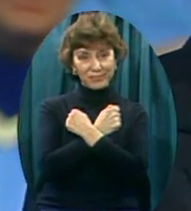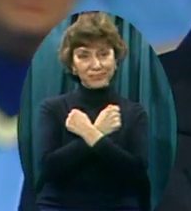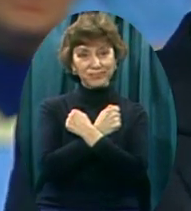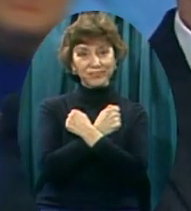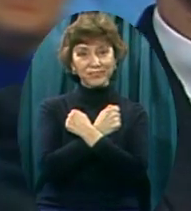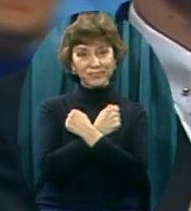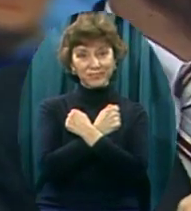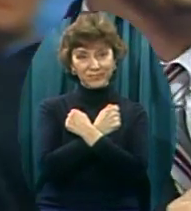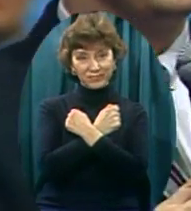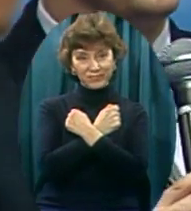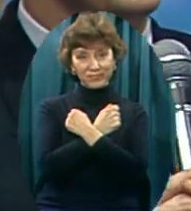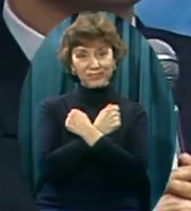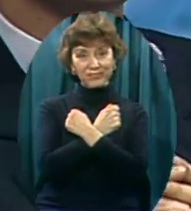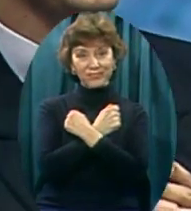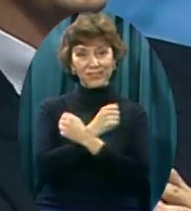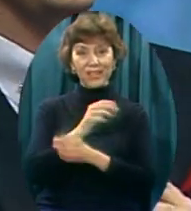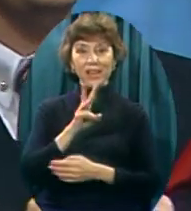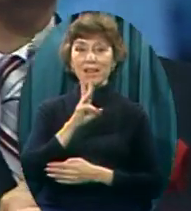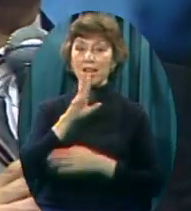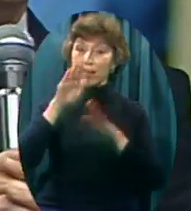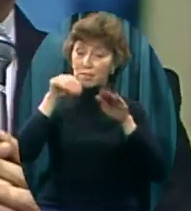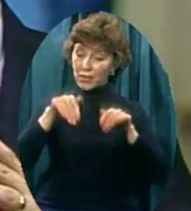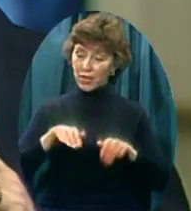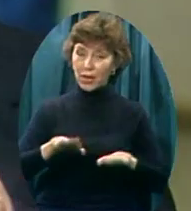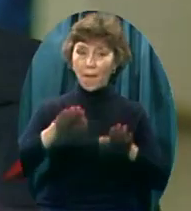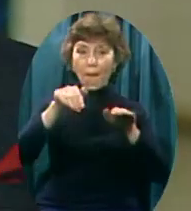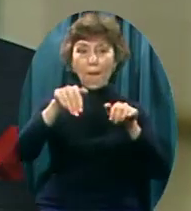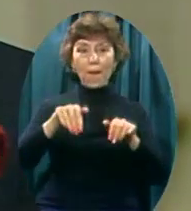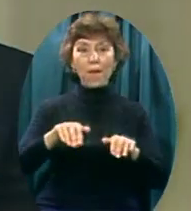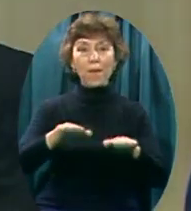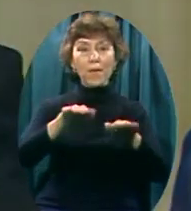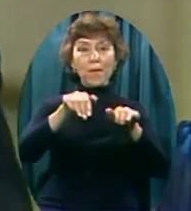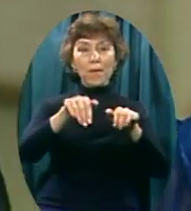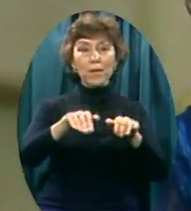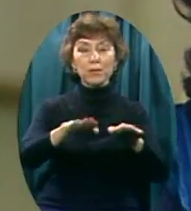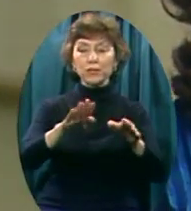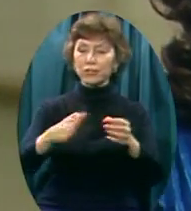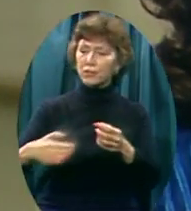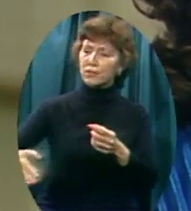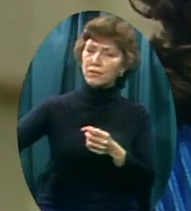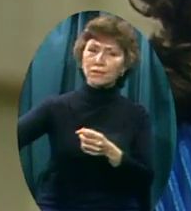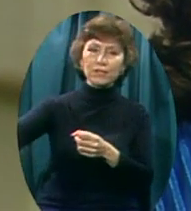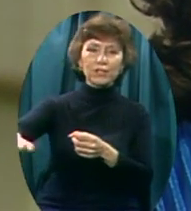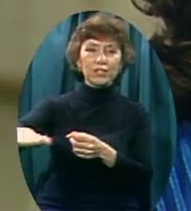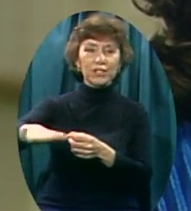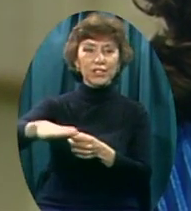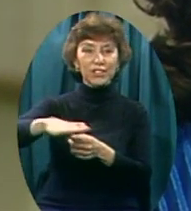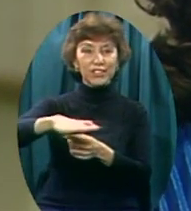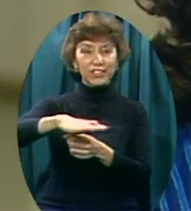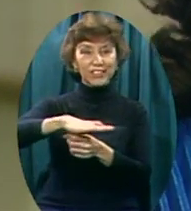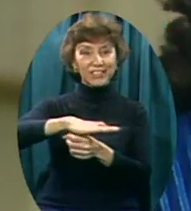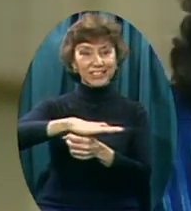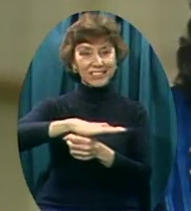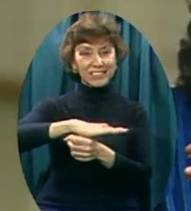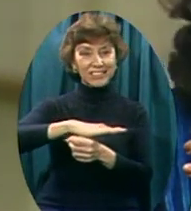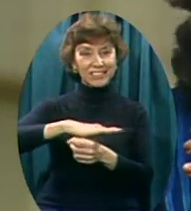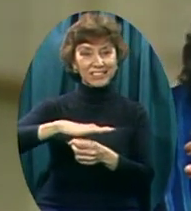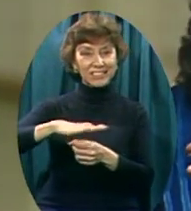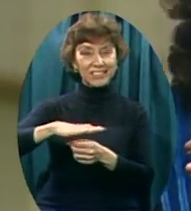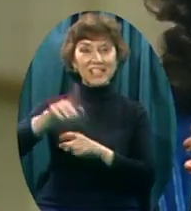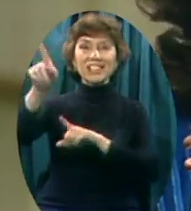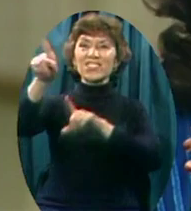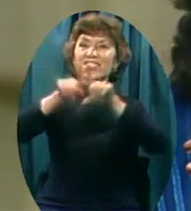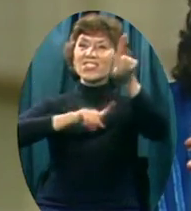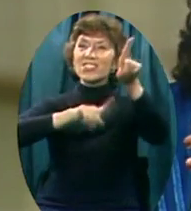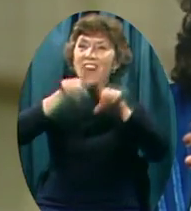The ocean is dry The There no